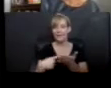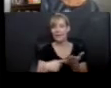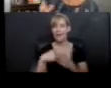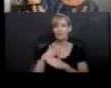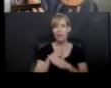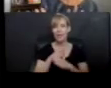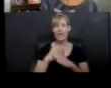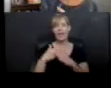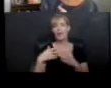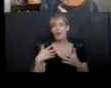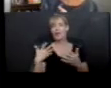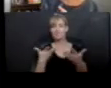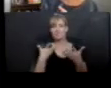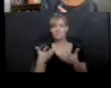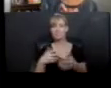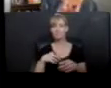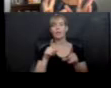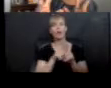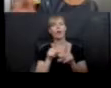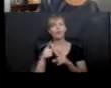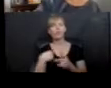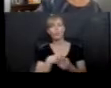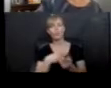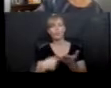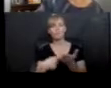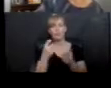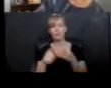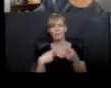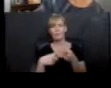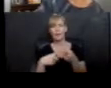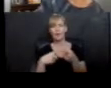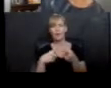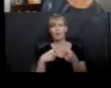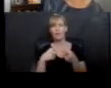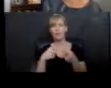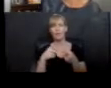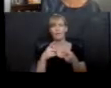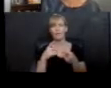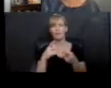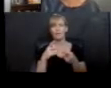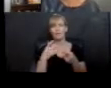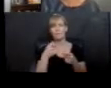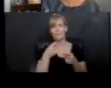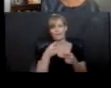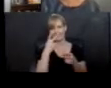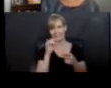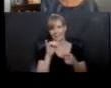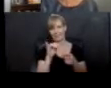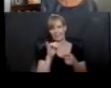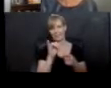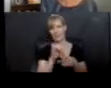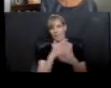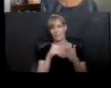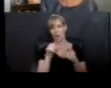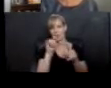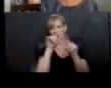And we were talking a little bit about having sort of having this little piece on the upper right on your screen about the books